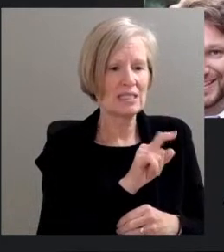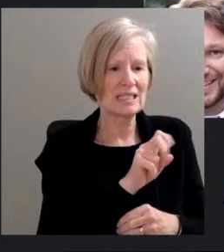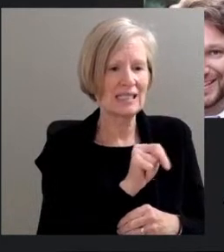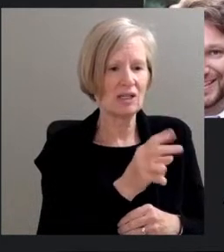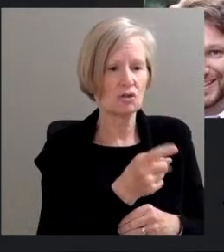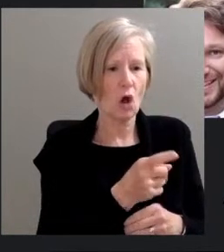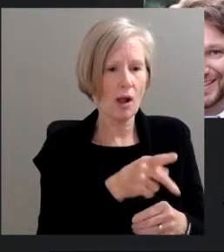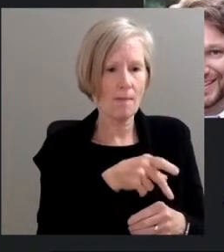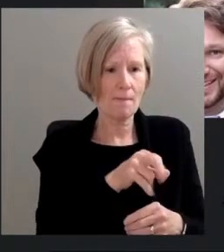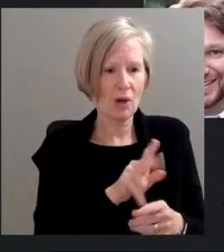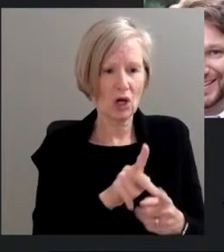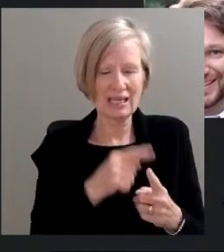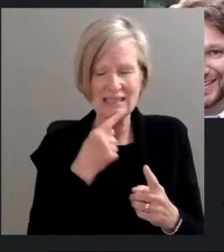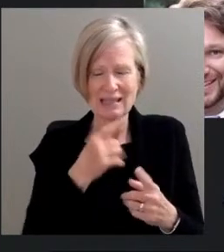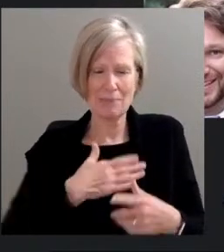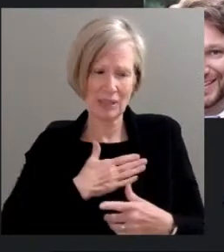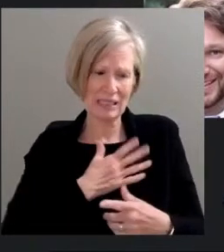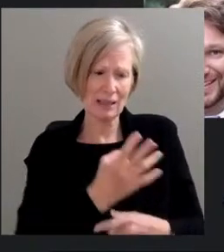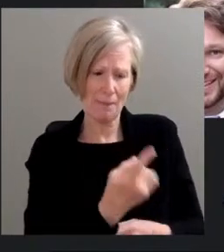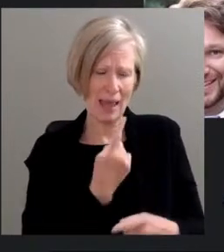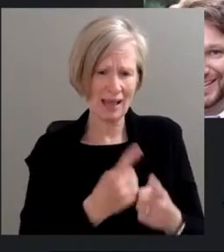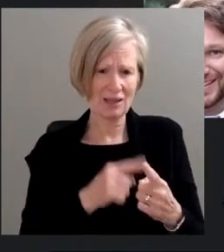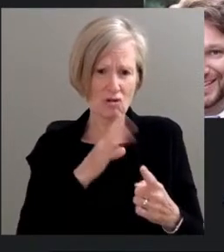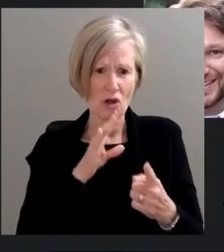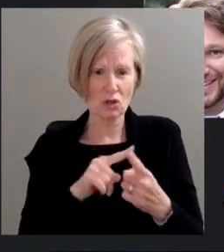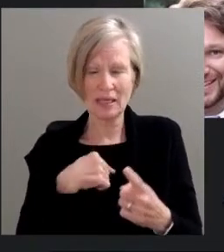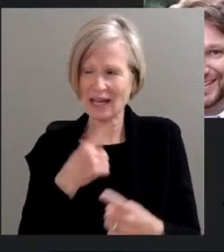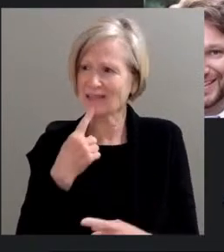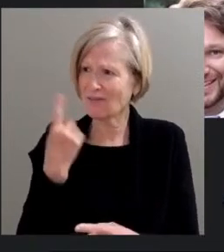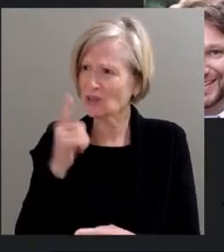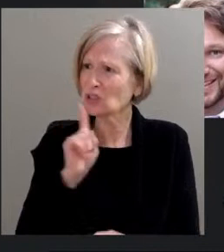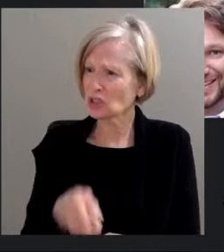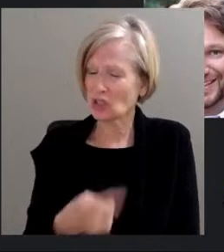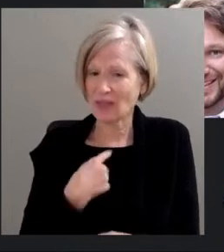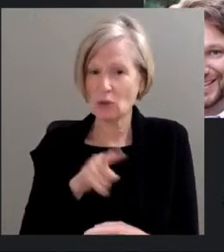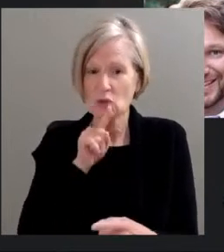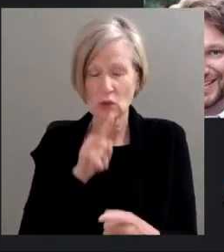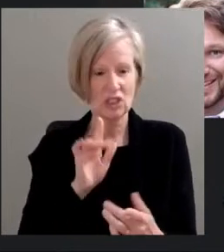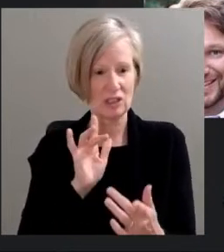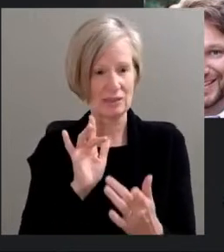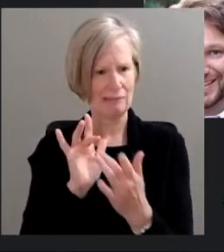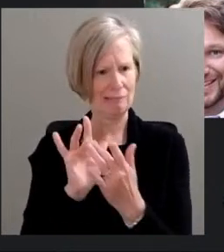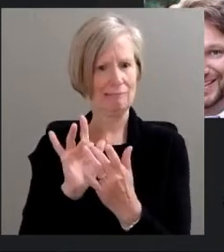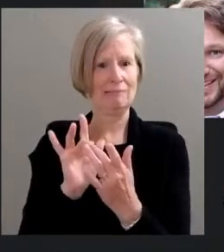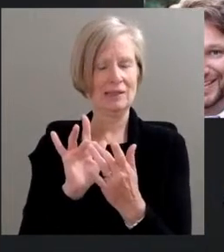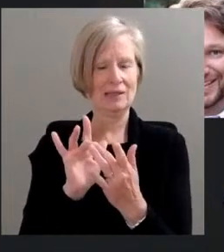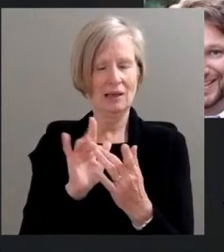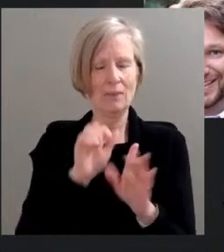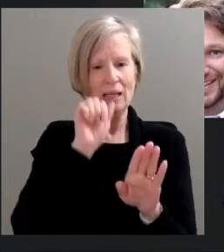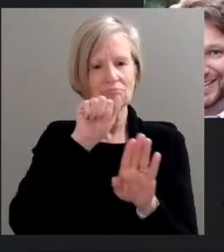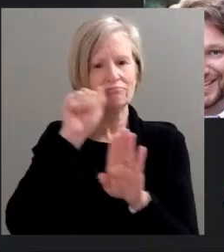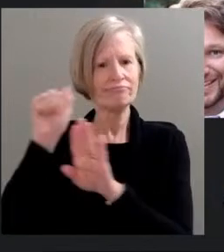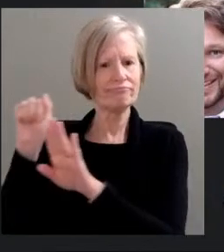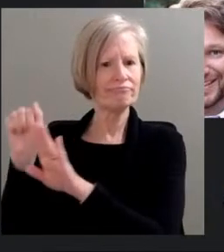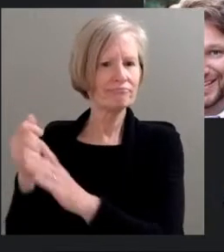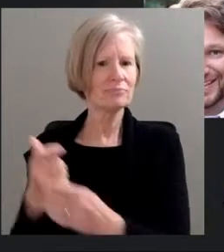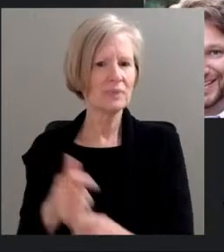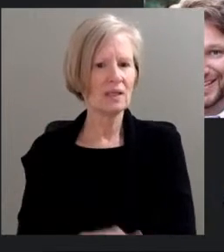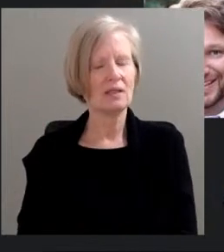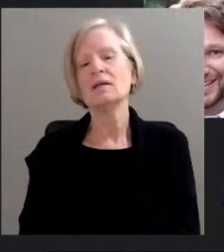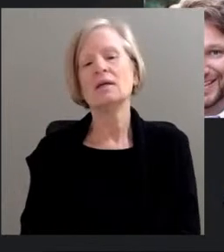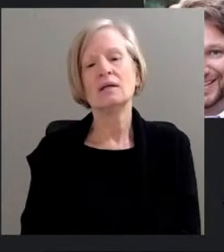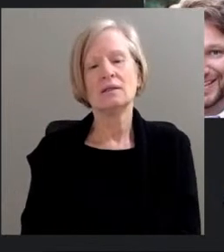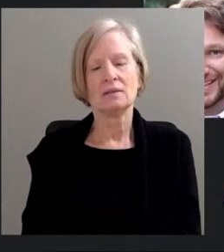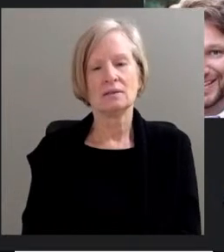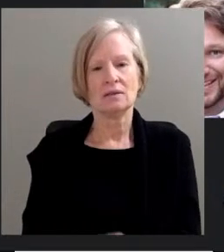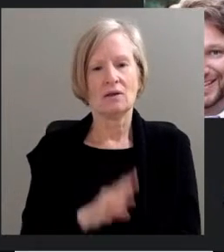he said, please come back and talk to me. And I said, I definitely will do that. And that was just kind of an outreach of my hit me hitting the doors. And so for again, 4,500